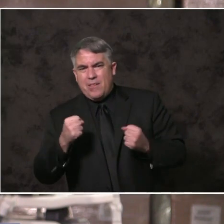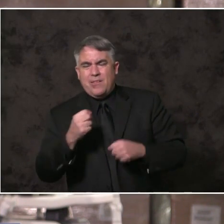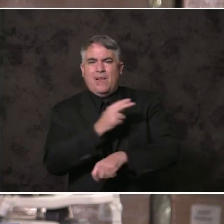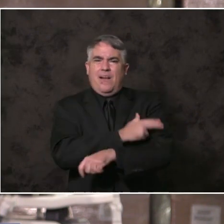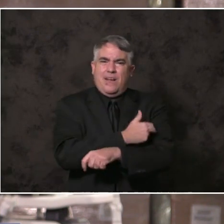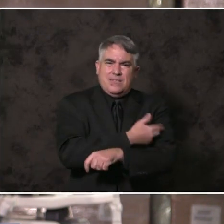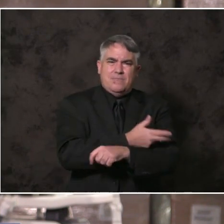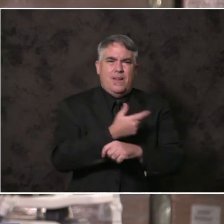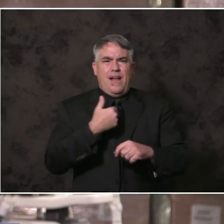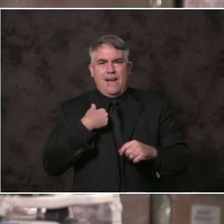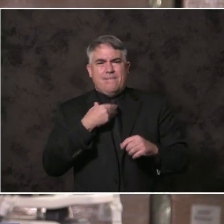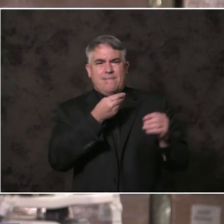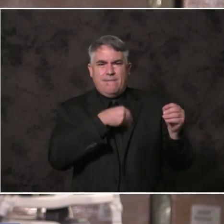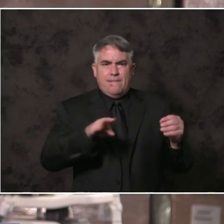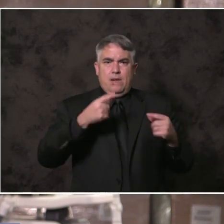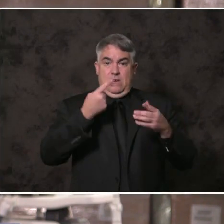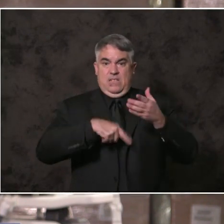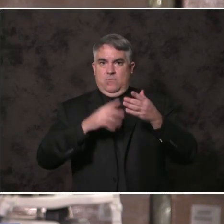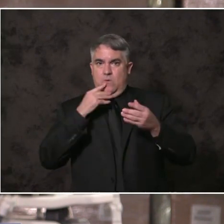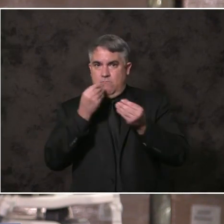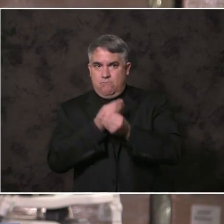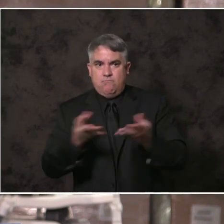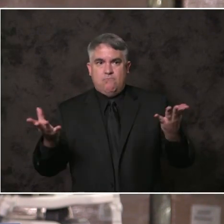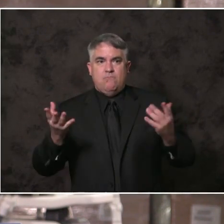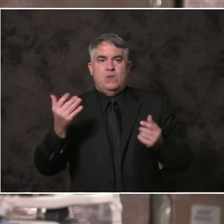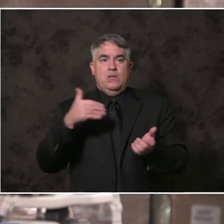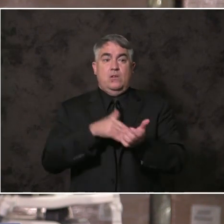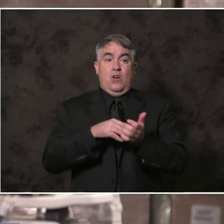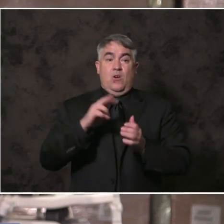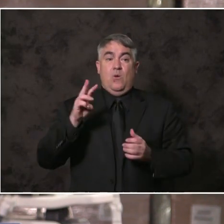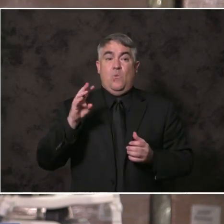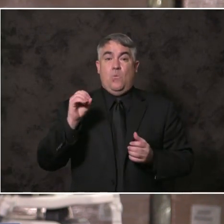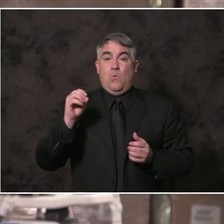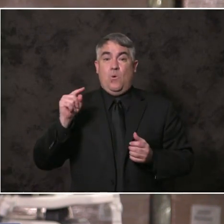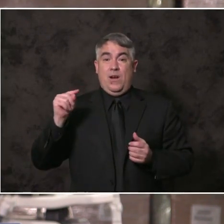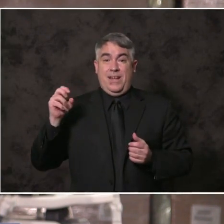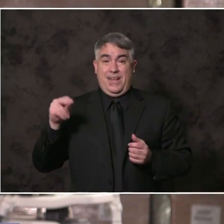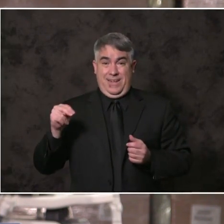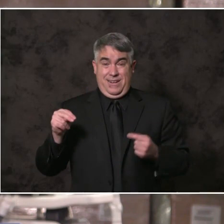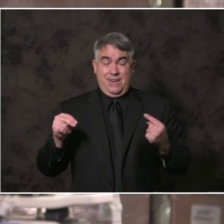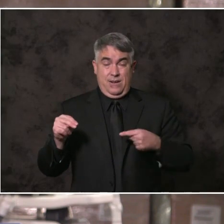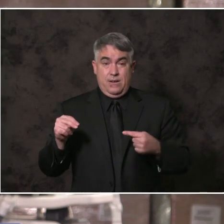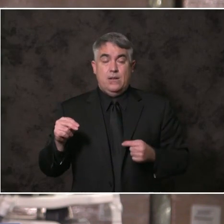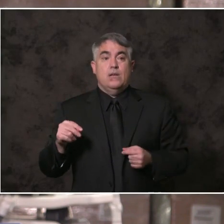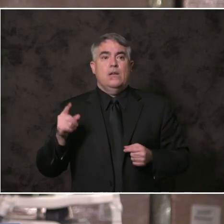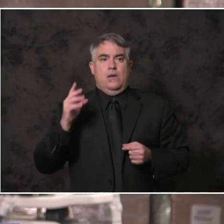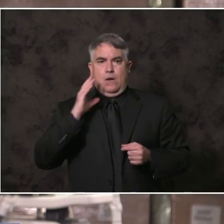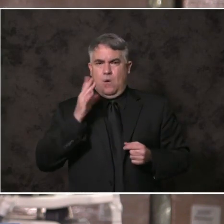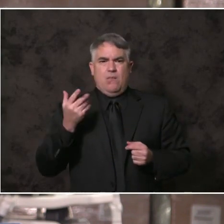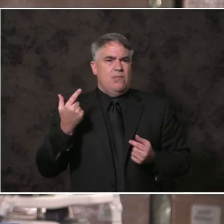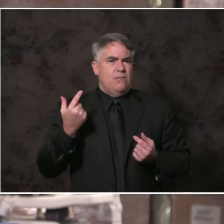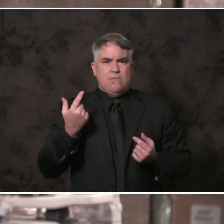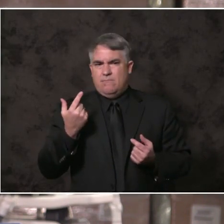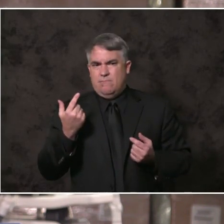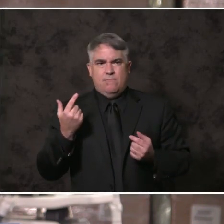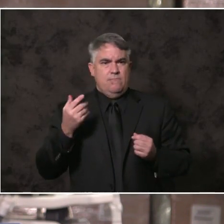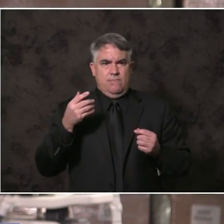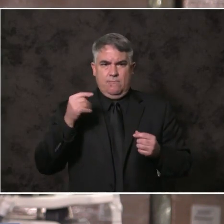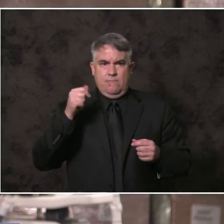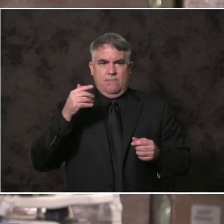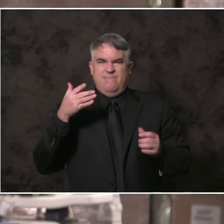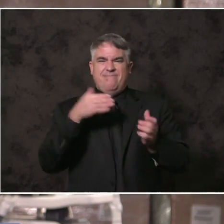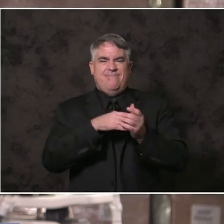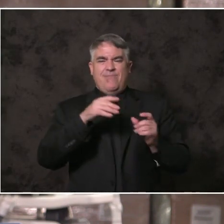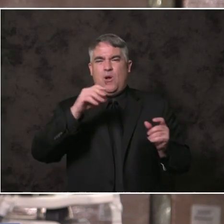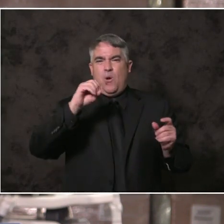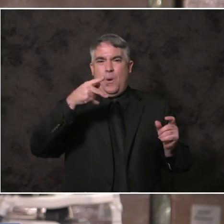a standing order from Dr. Wilma Wooten enabling community-based naloxone to prevent opioid overdose, with medication